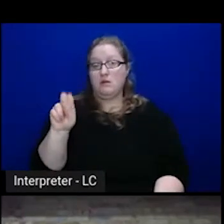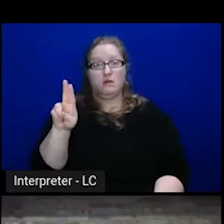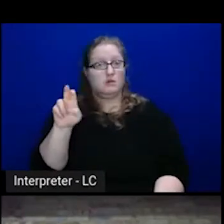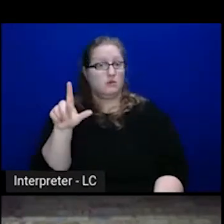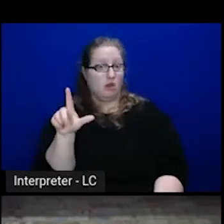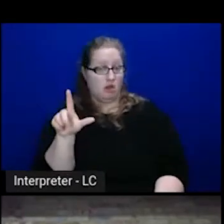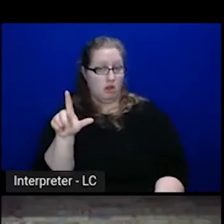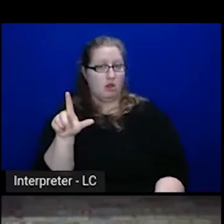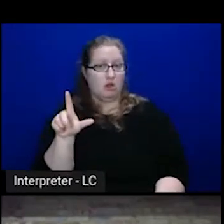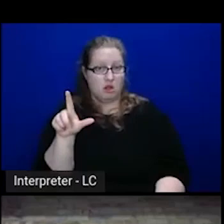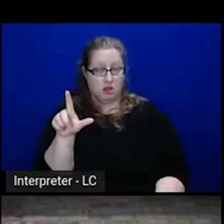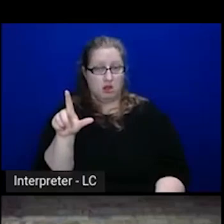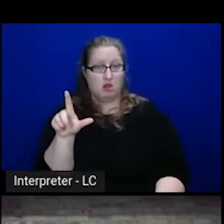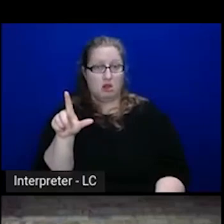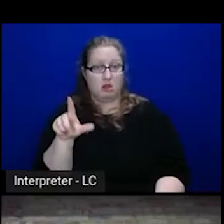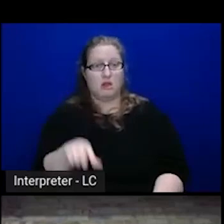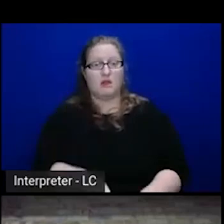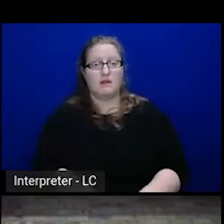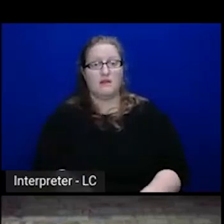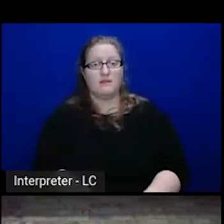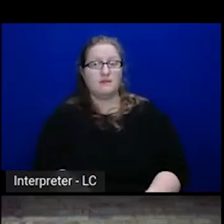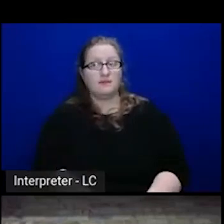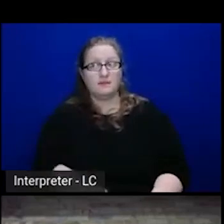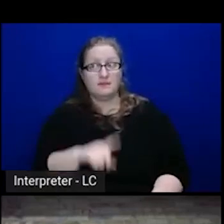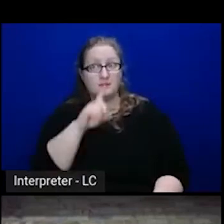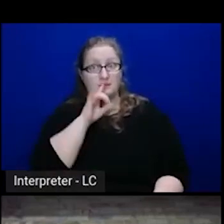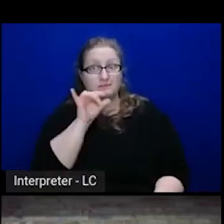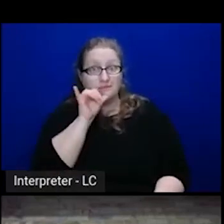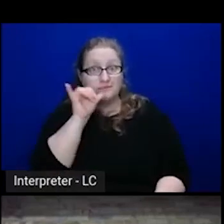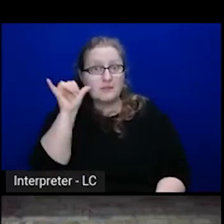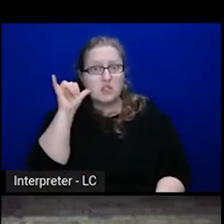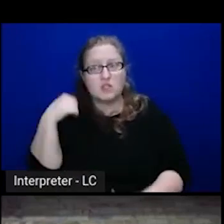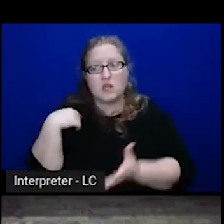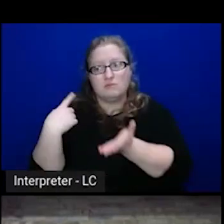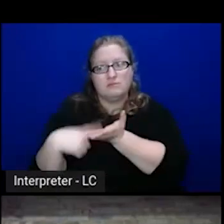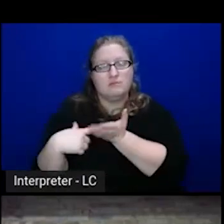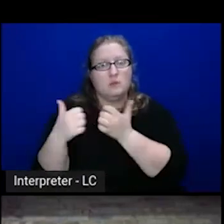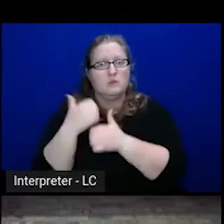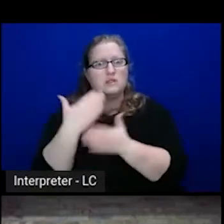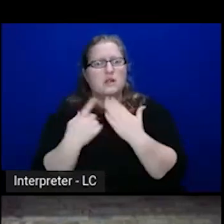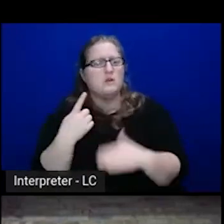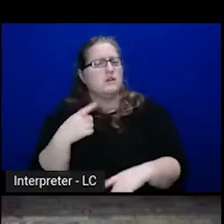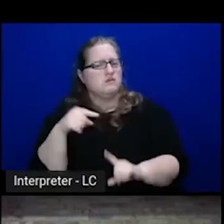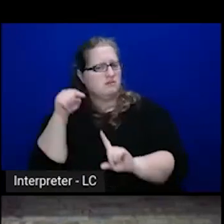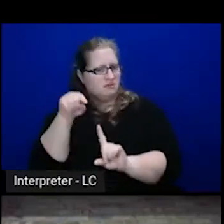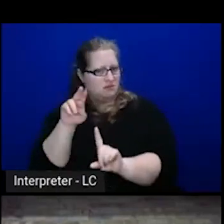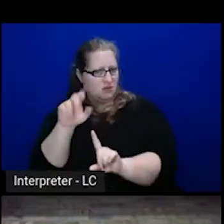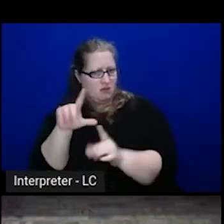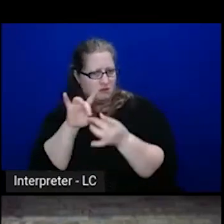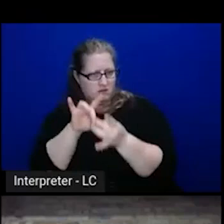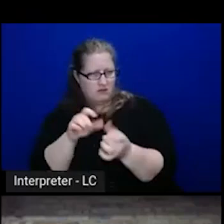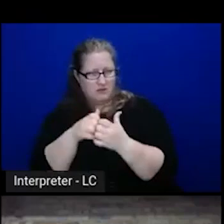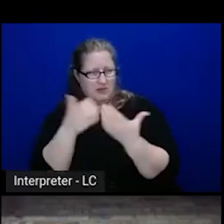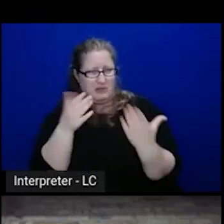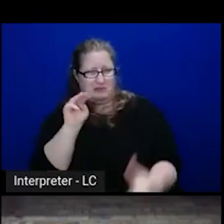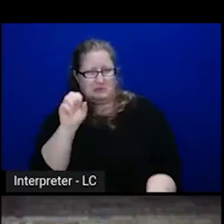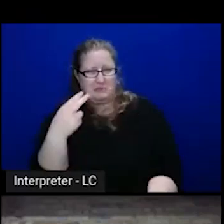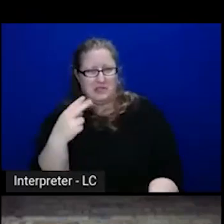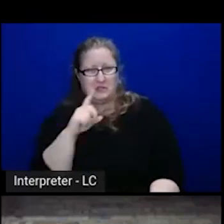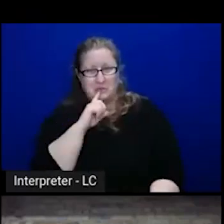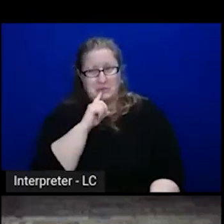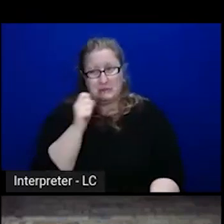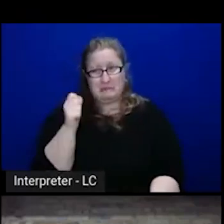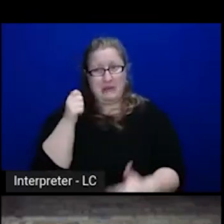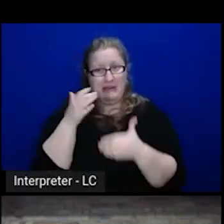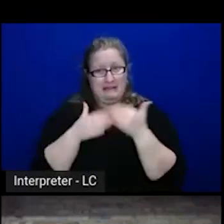Now, even as late as yesterday, I was talking with someone and they said, well, what does console have to do with service mesh? Console is like the back end I used to use for